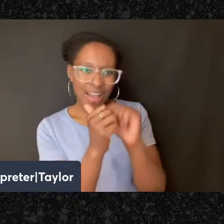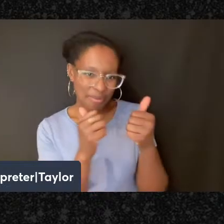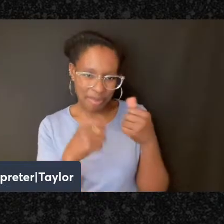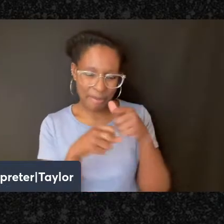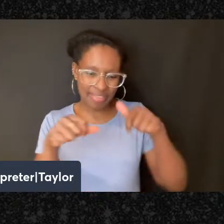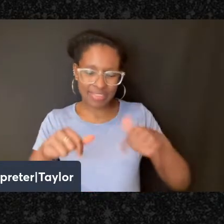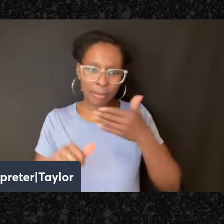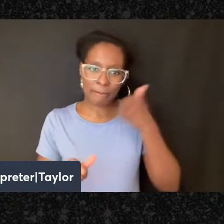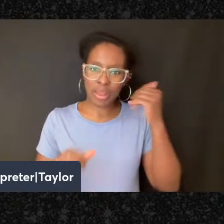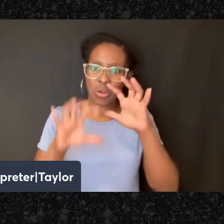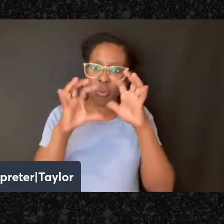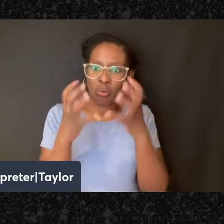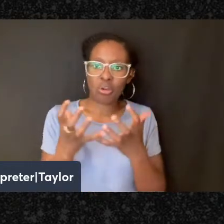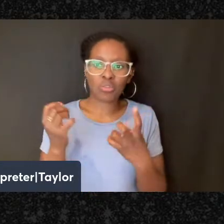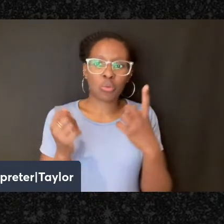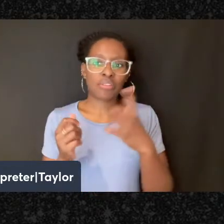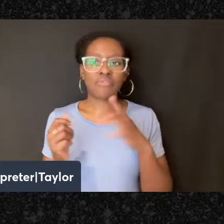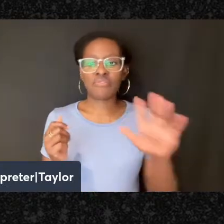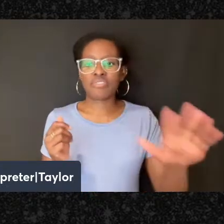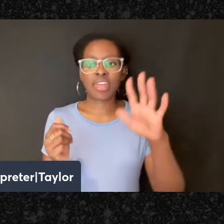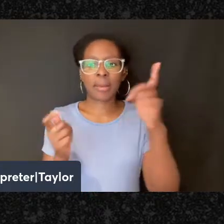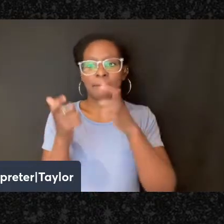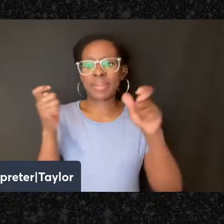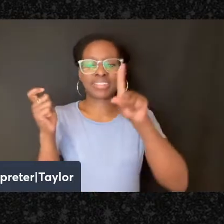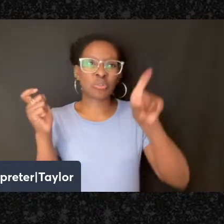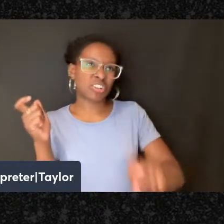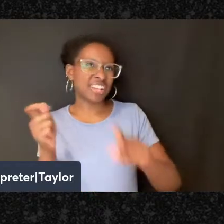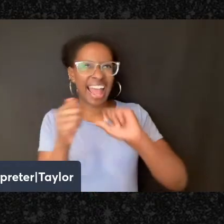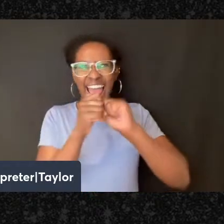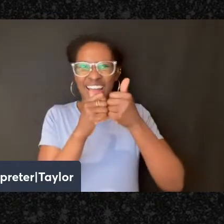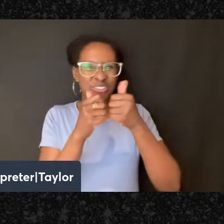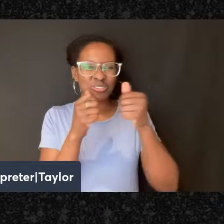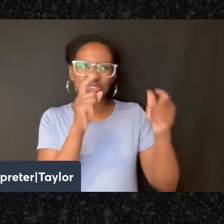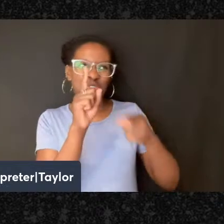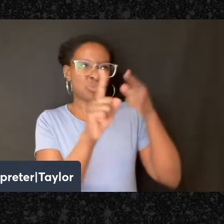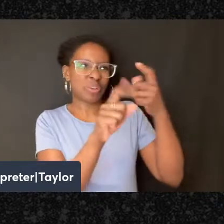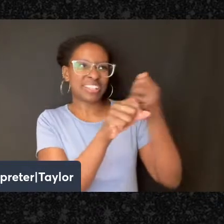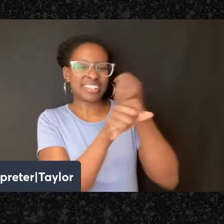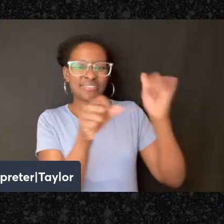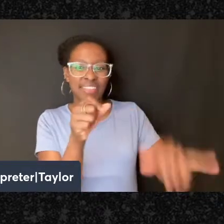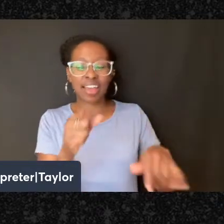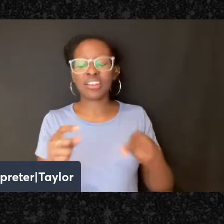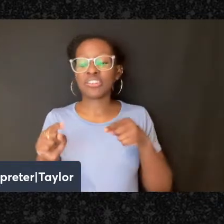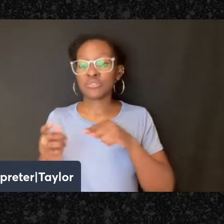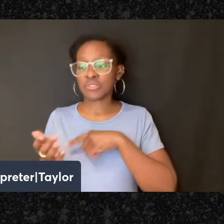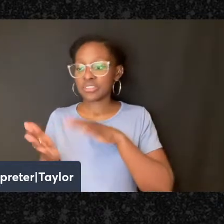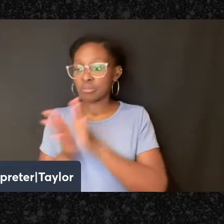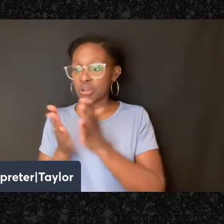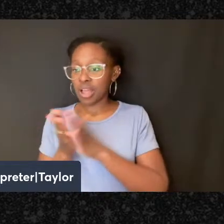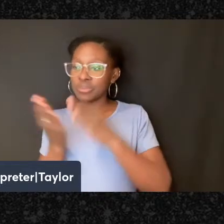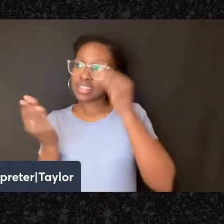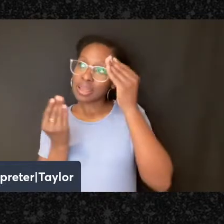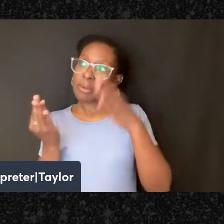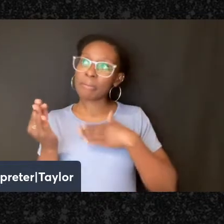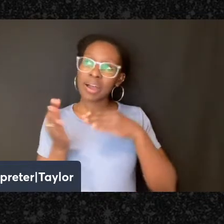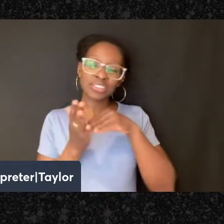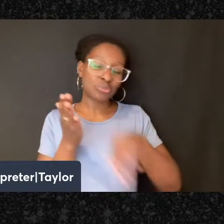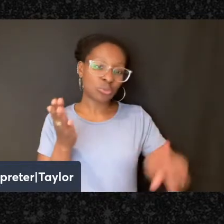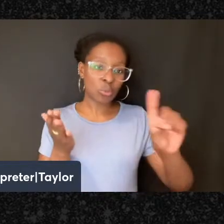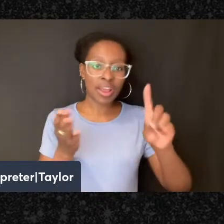That is one of their greatest questions. As I was reading this book, I have to admit that I was mostly thinking about my students in environmental